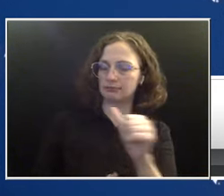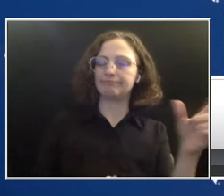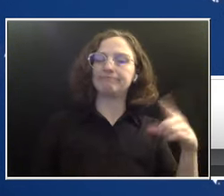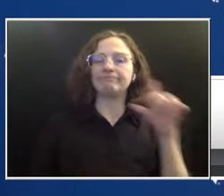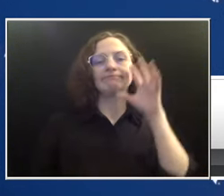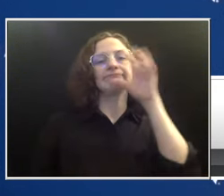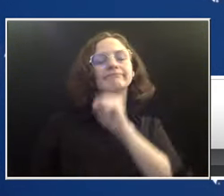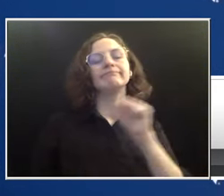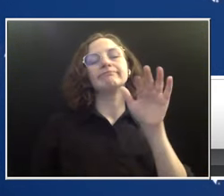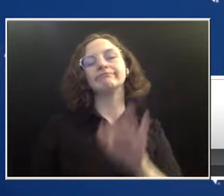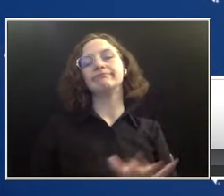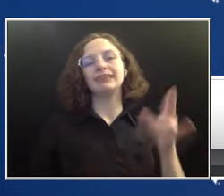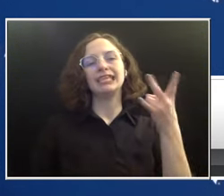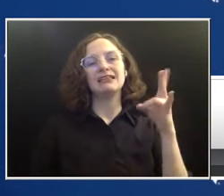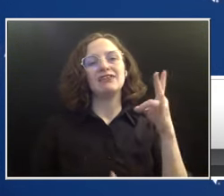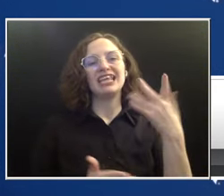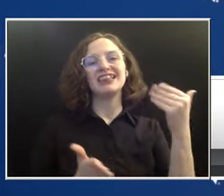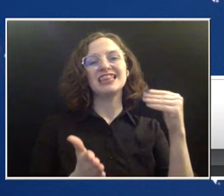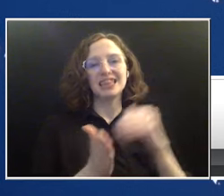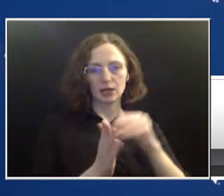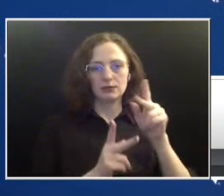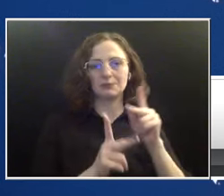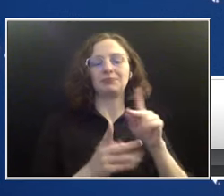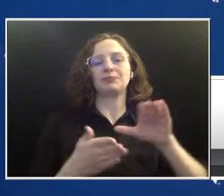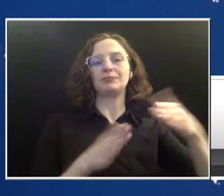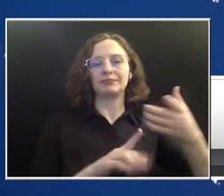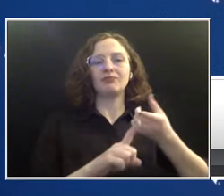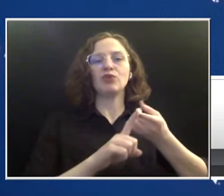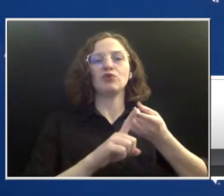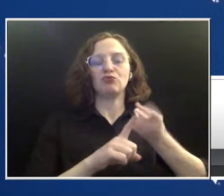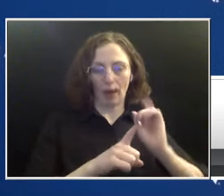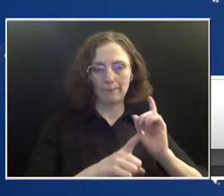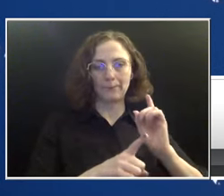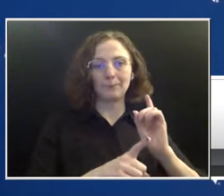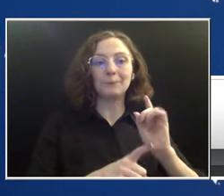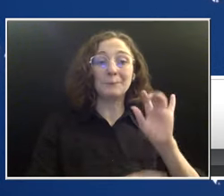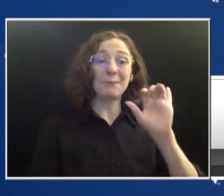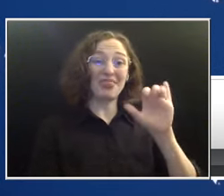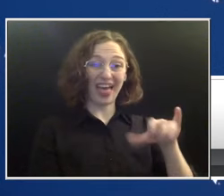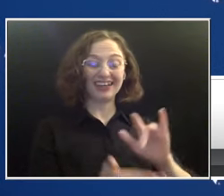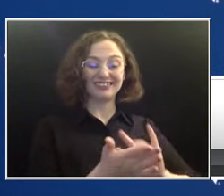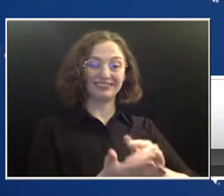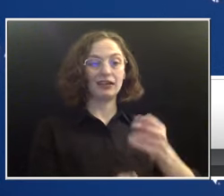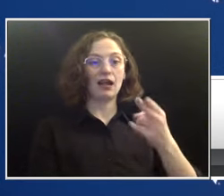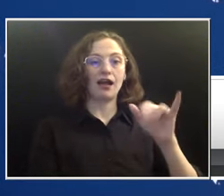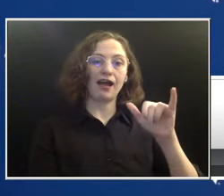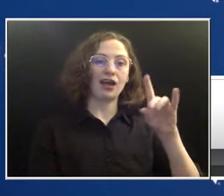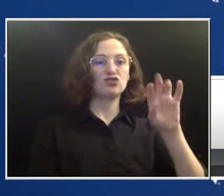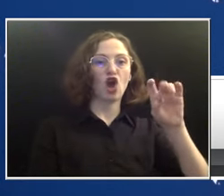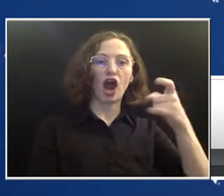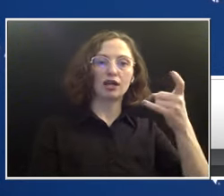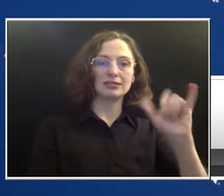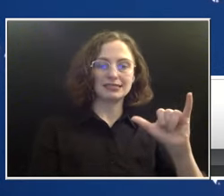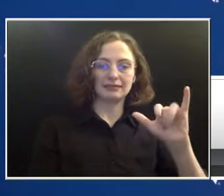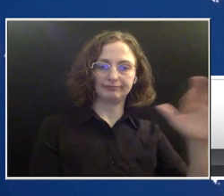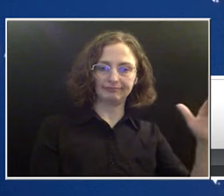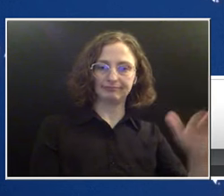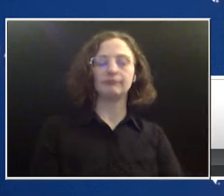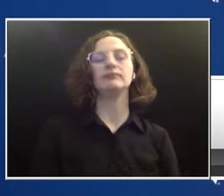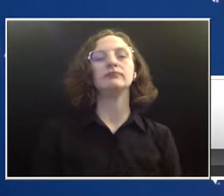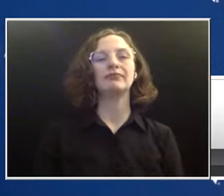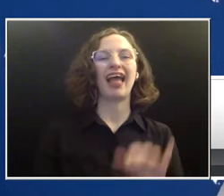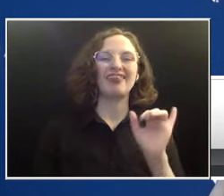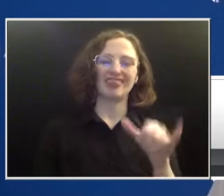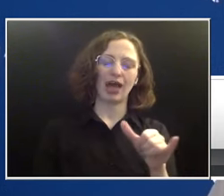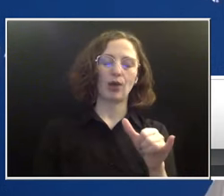,000 deaths because of getting hydroxychloroquine. Now that was a range. That's the median area. The range was actually